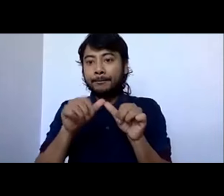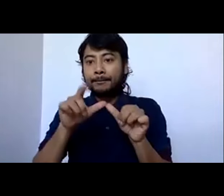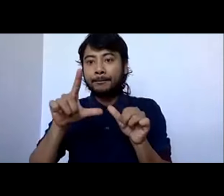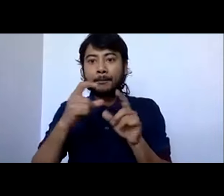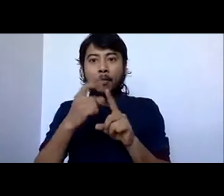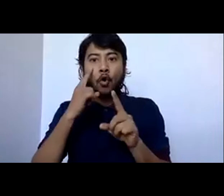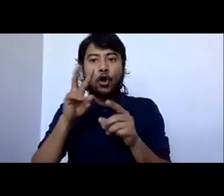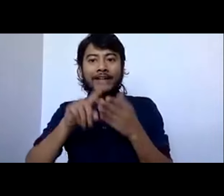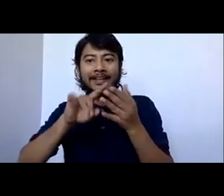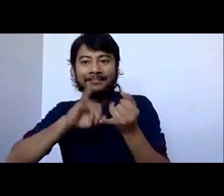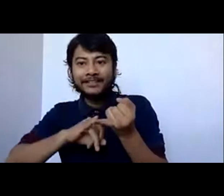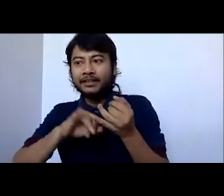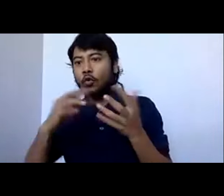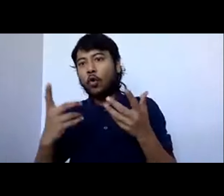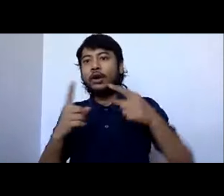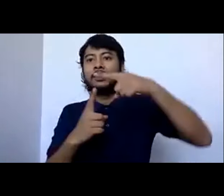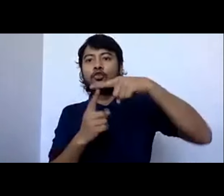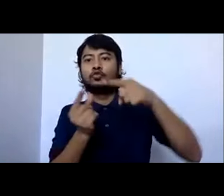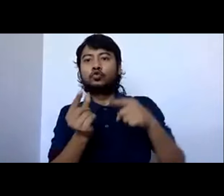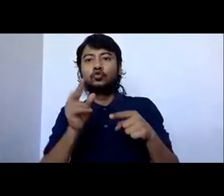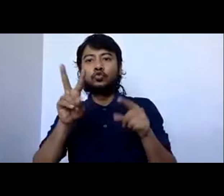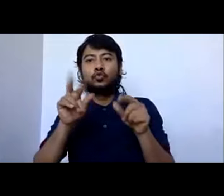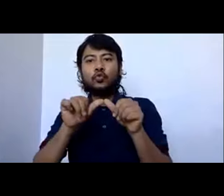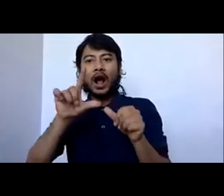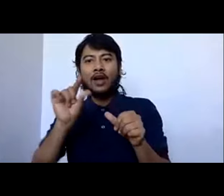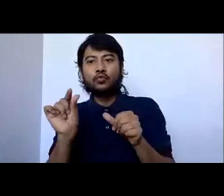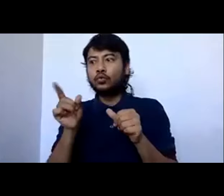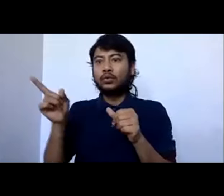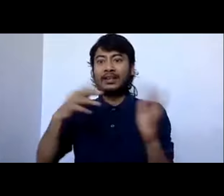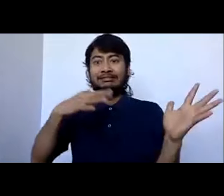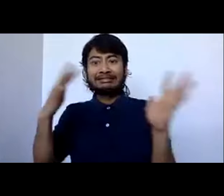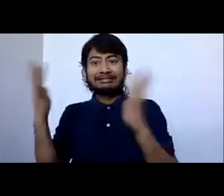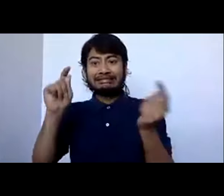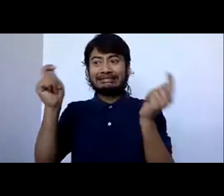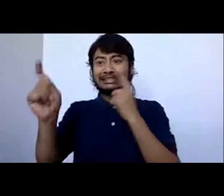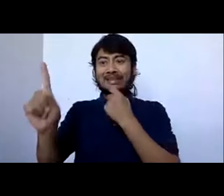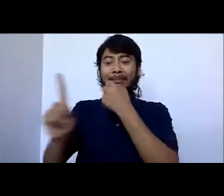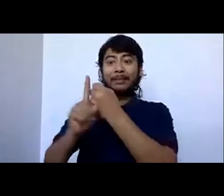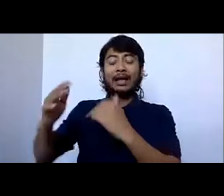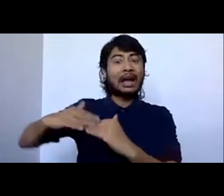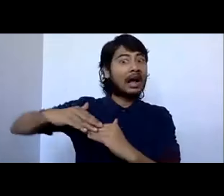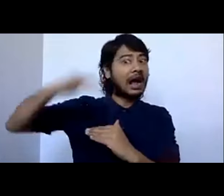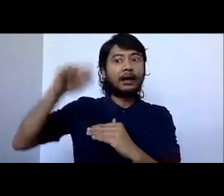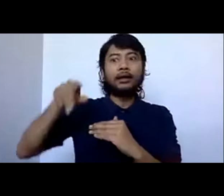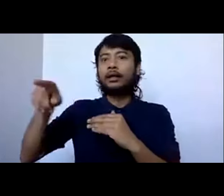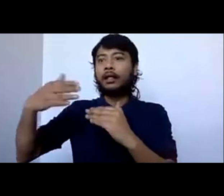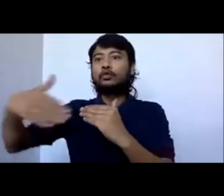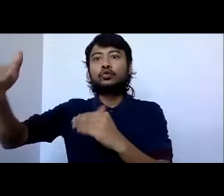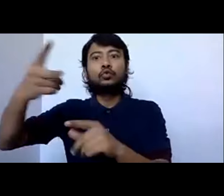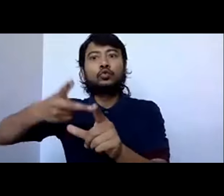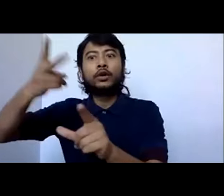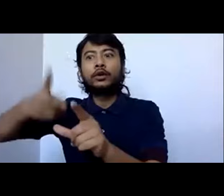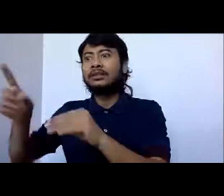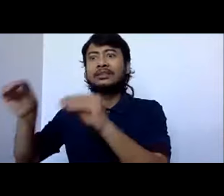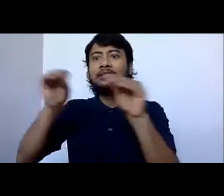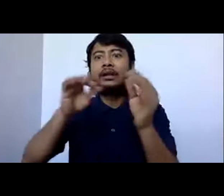like Tuvalu where once the sea levels rise, where will these people go? And, you it's very easy to even say that, you know, we